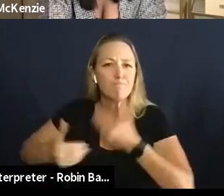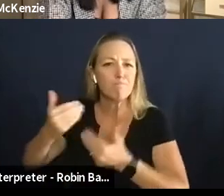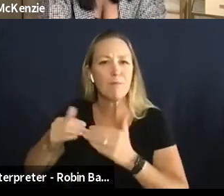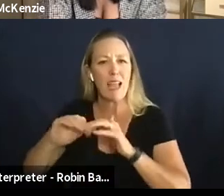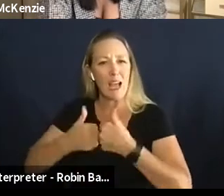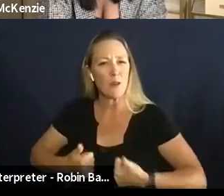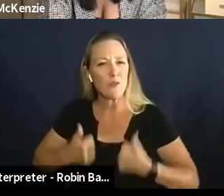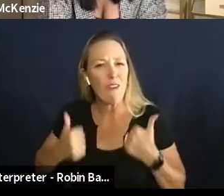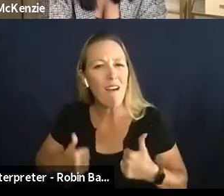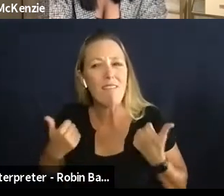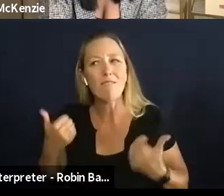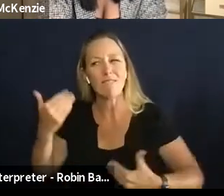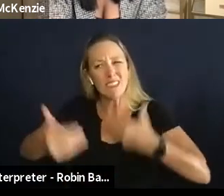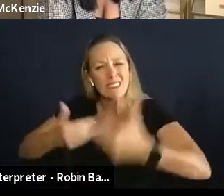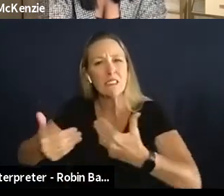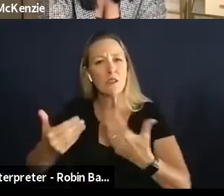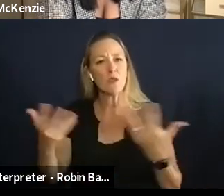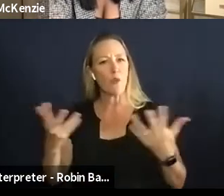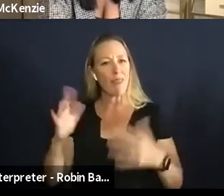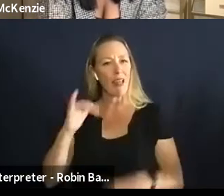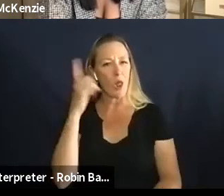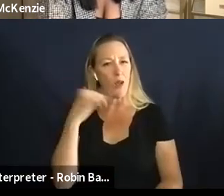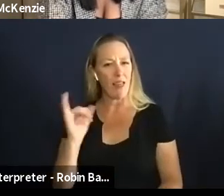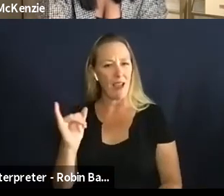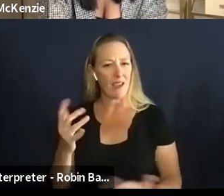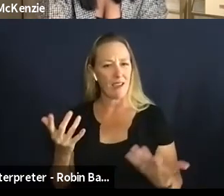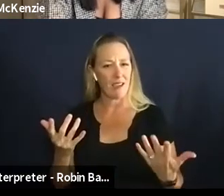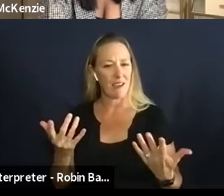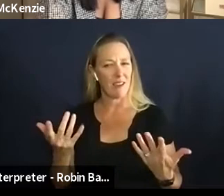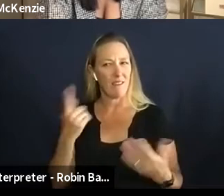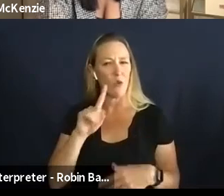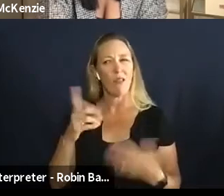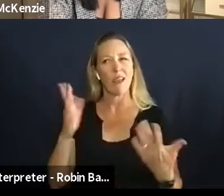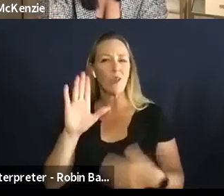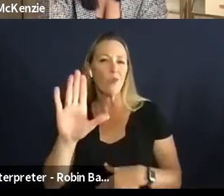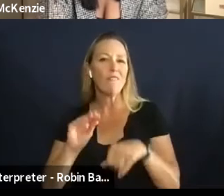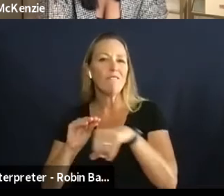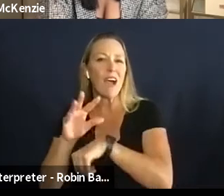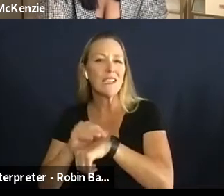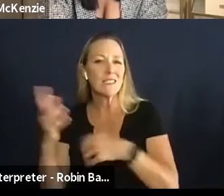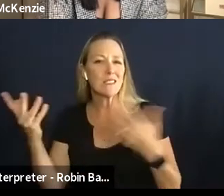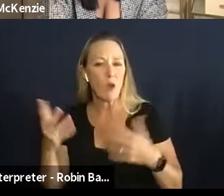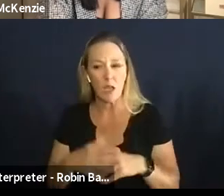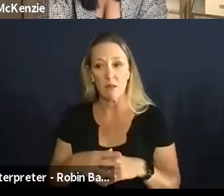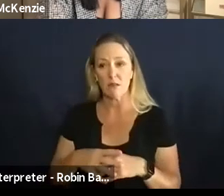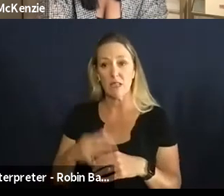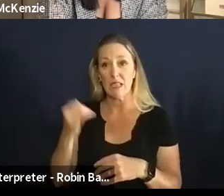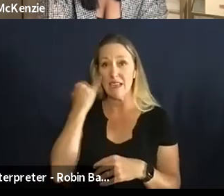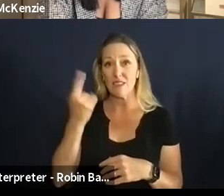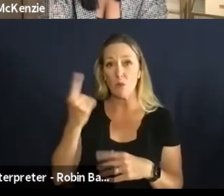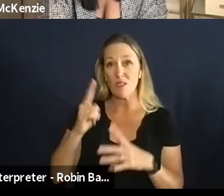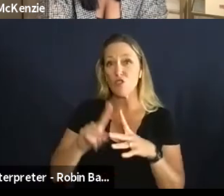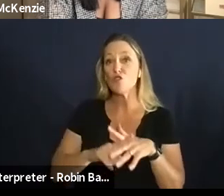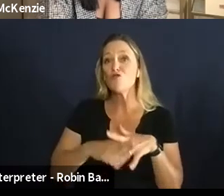what is it what does it look like in terms of what advice would you give um to someone starting down this road of social